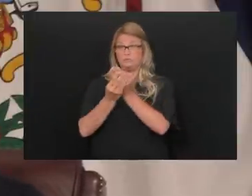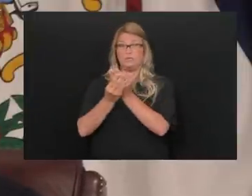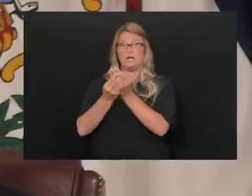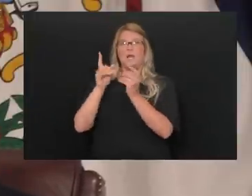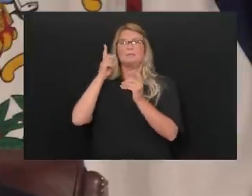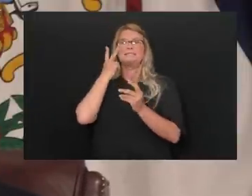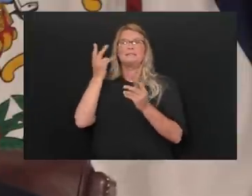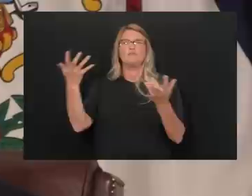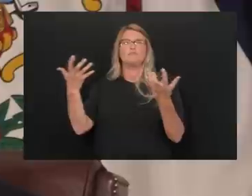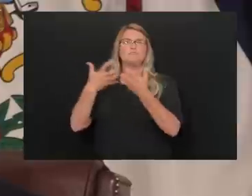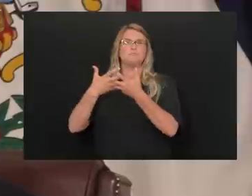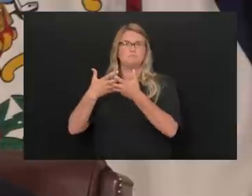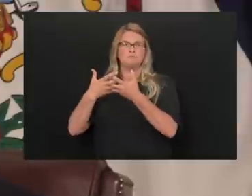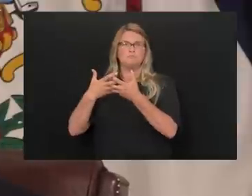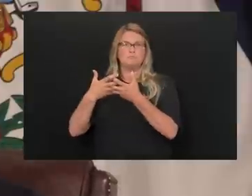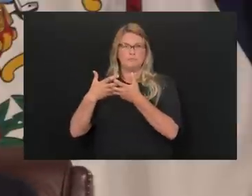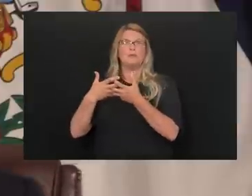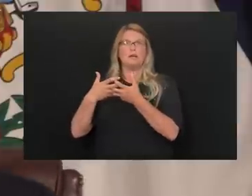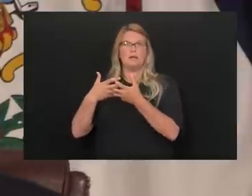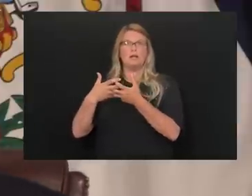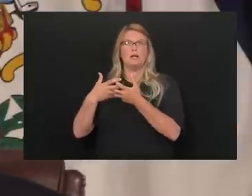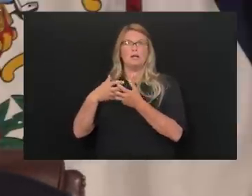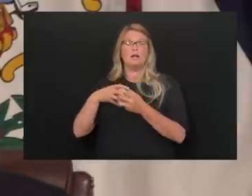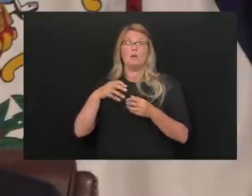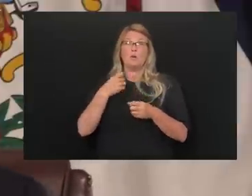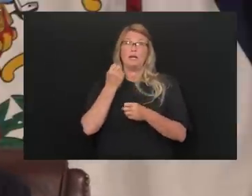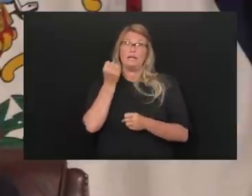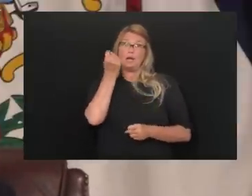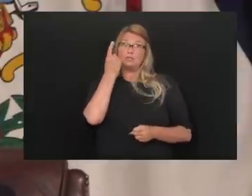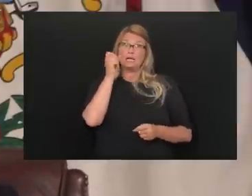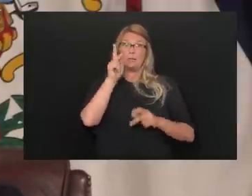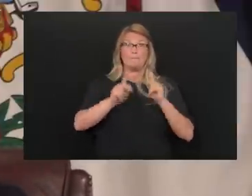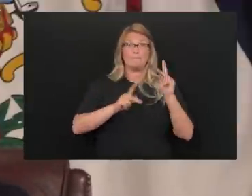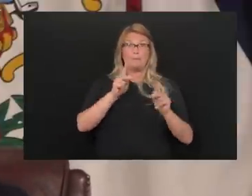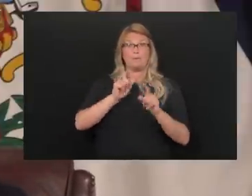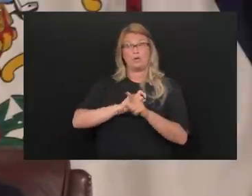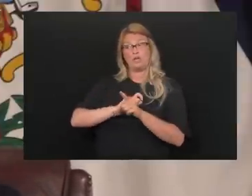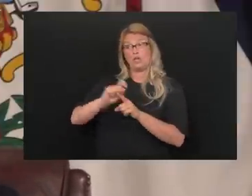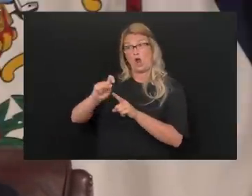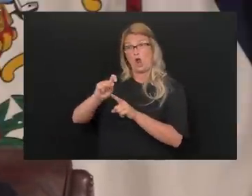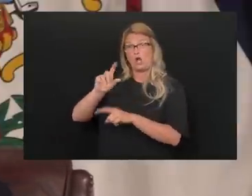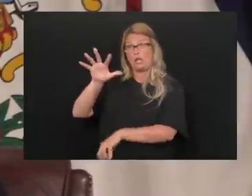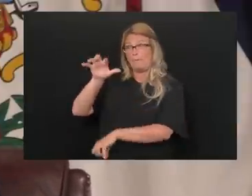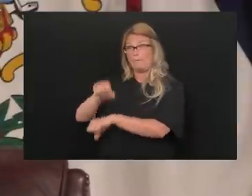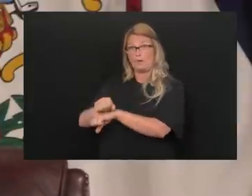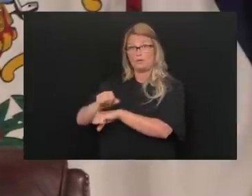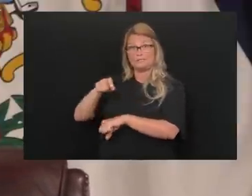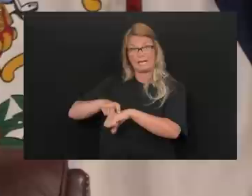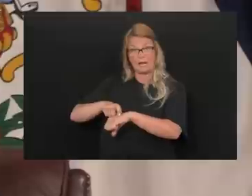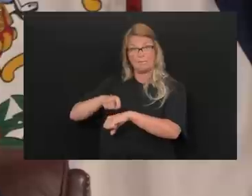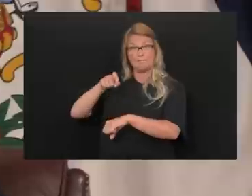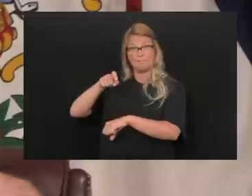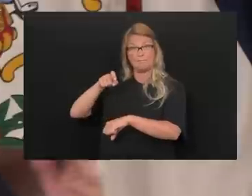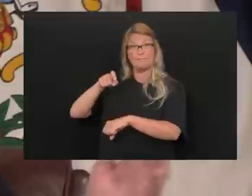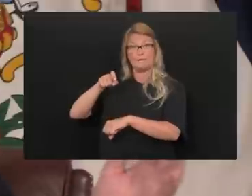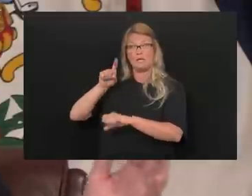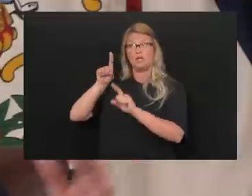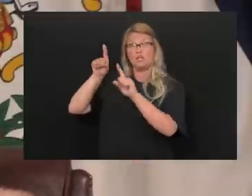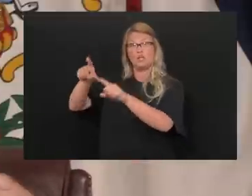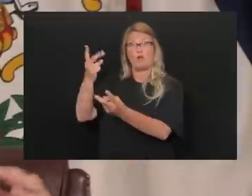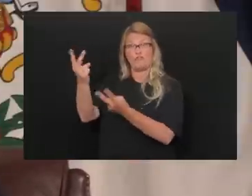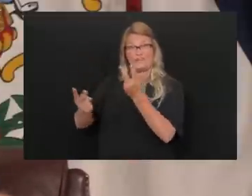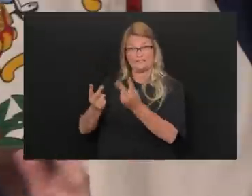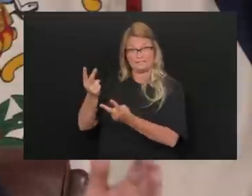work kind of this way to where people will, will call in basically book a time and everything. You know, they'll,